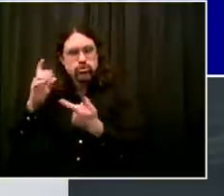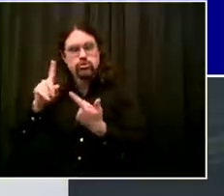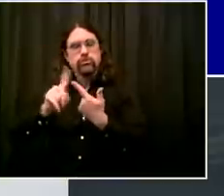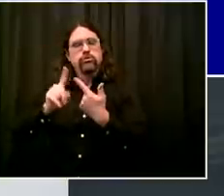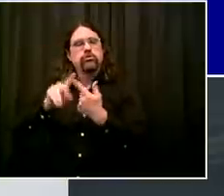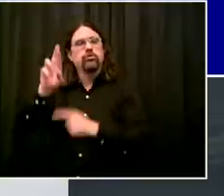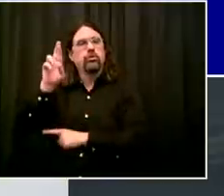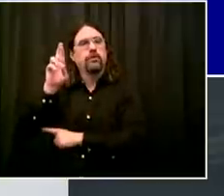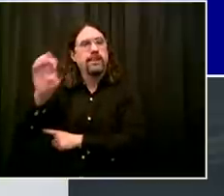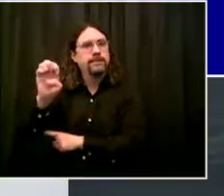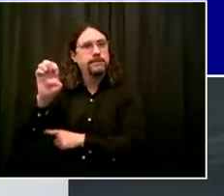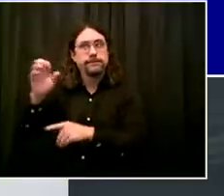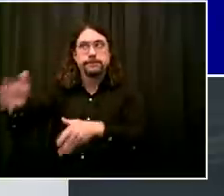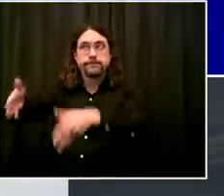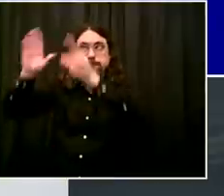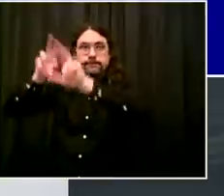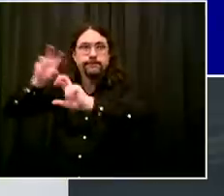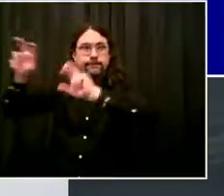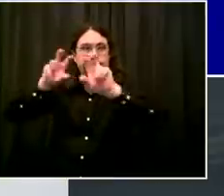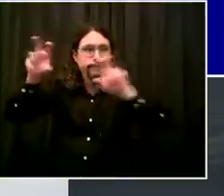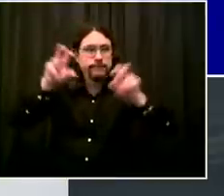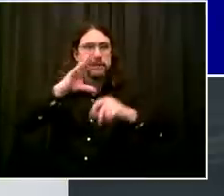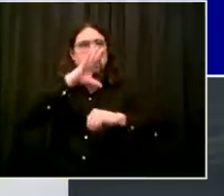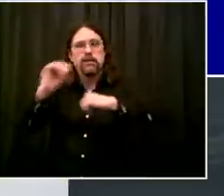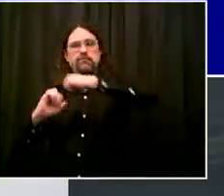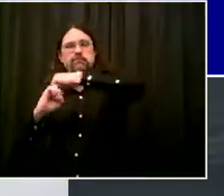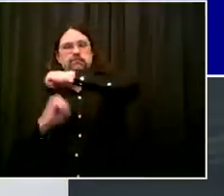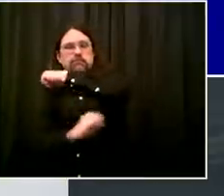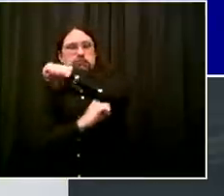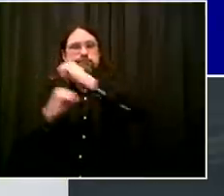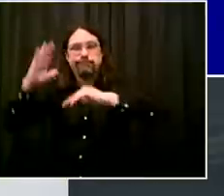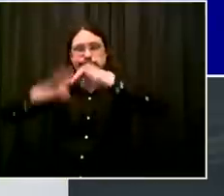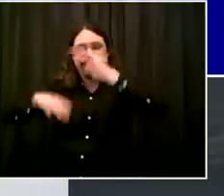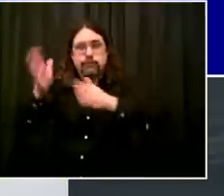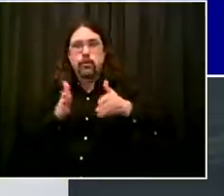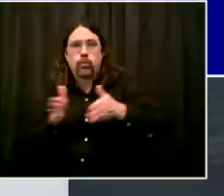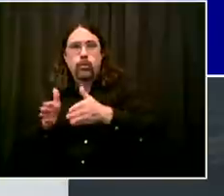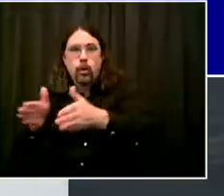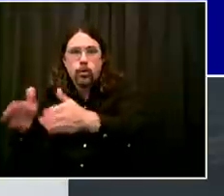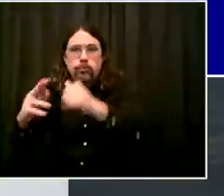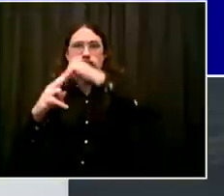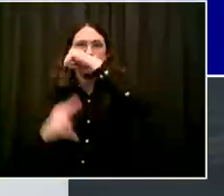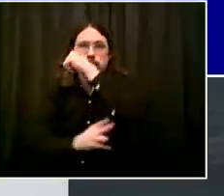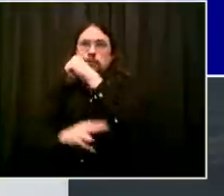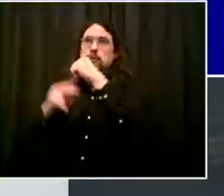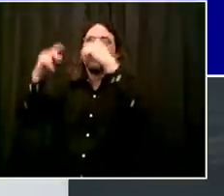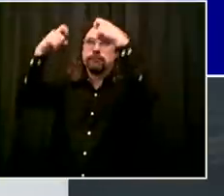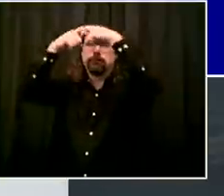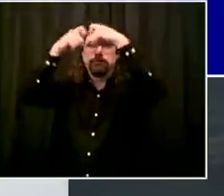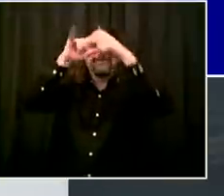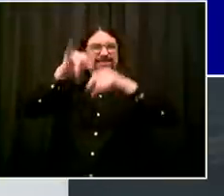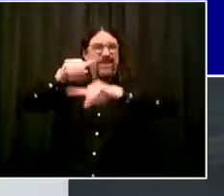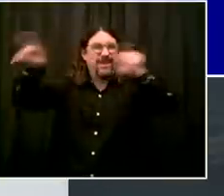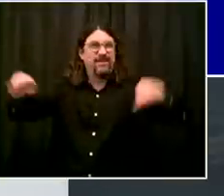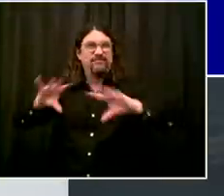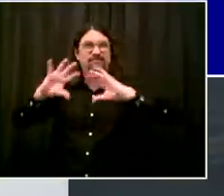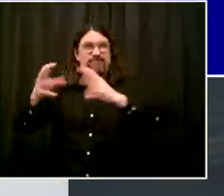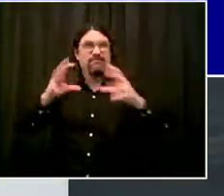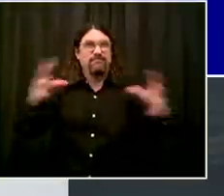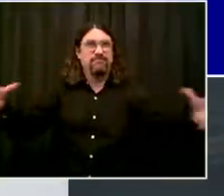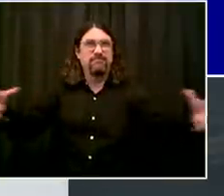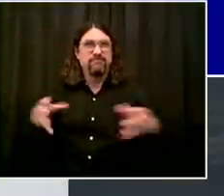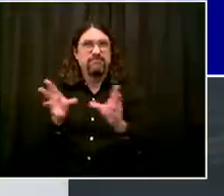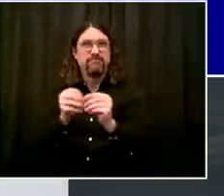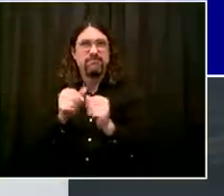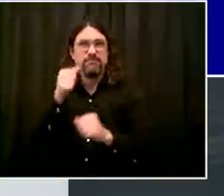economy and whose work is crucial to the future of the city beyond the coronavirus, because this is a city